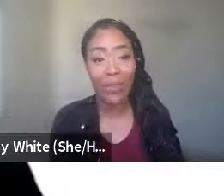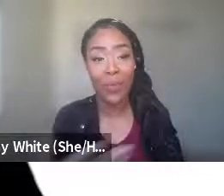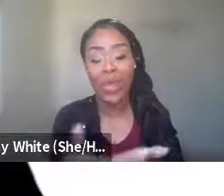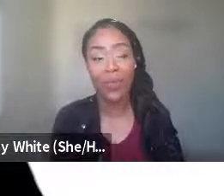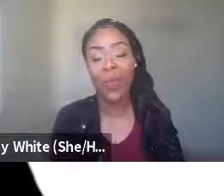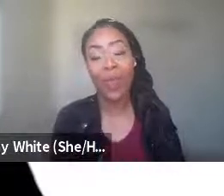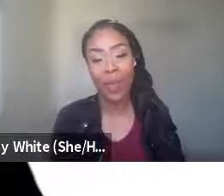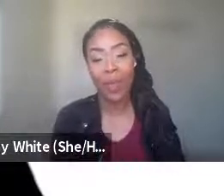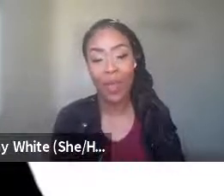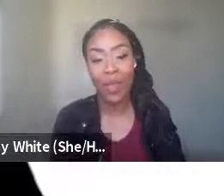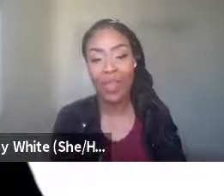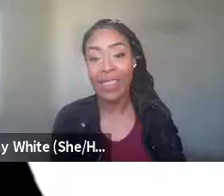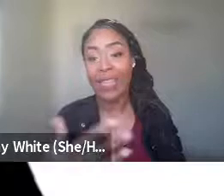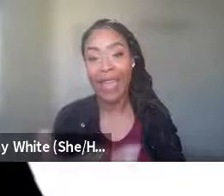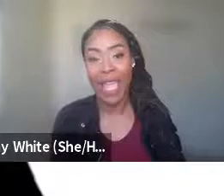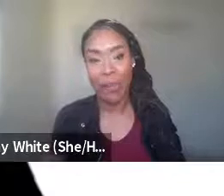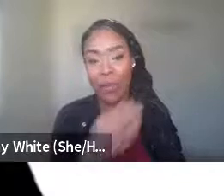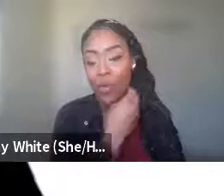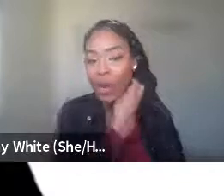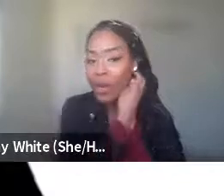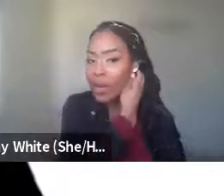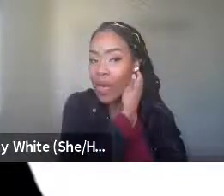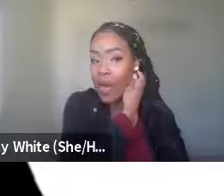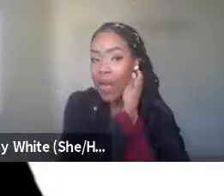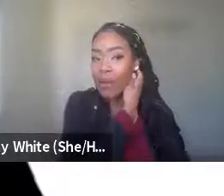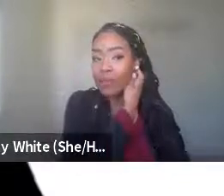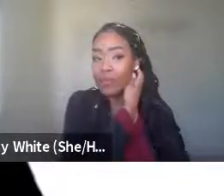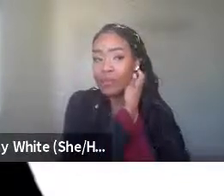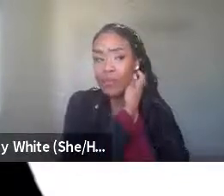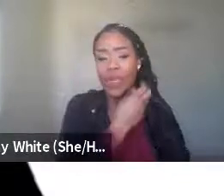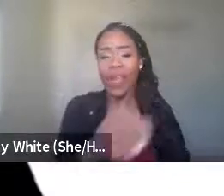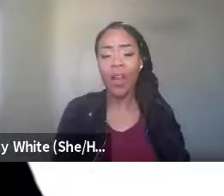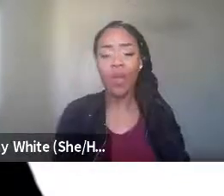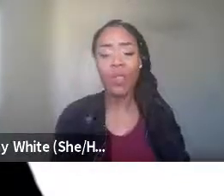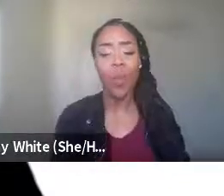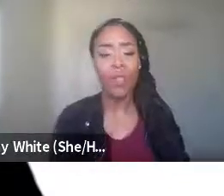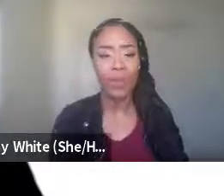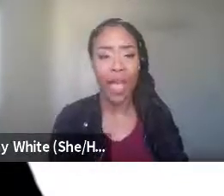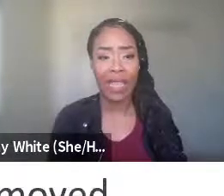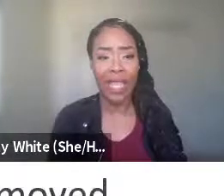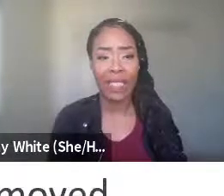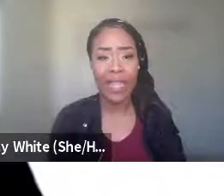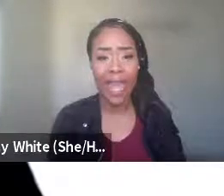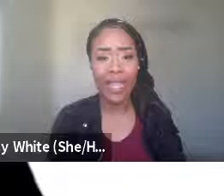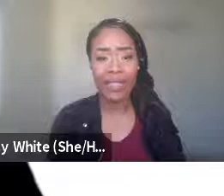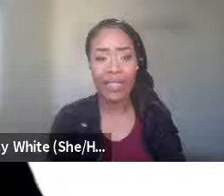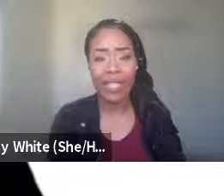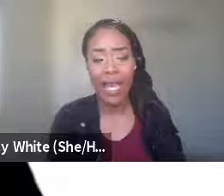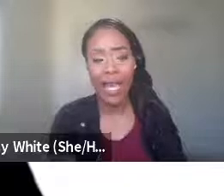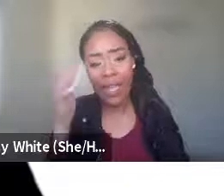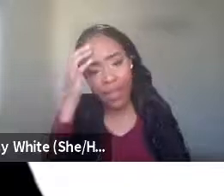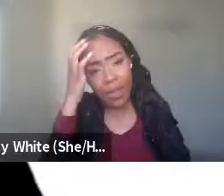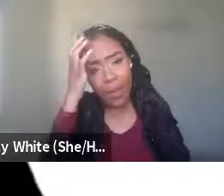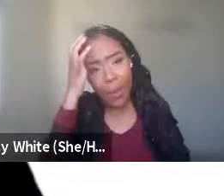needs. Right. You didn't even worry about the things that I came for. And I also want to highlight that